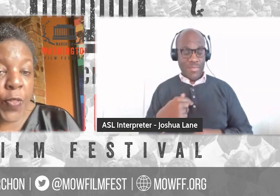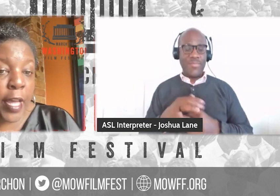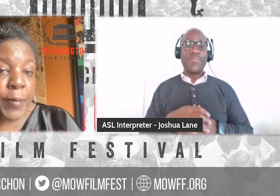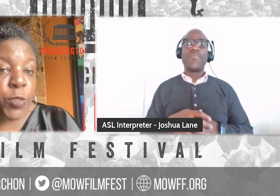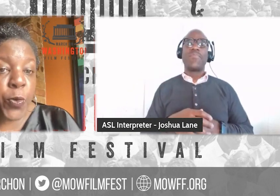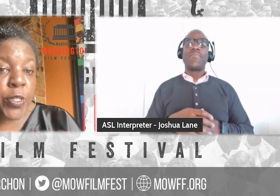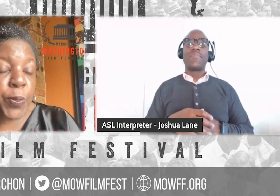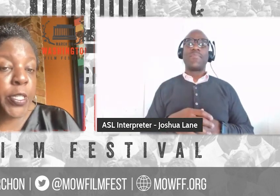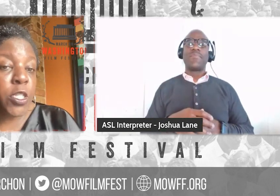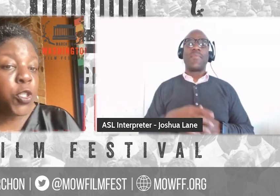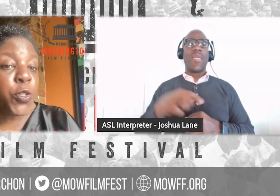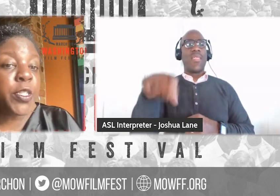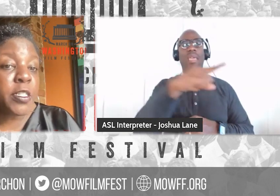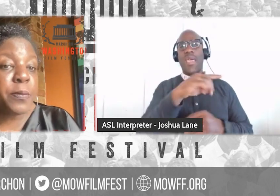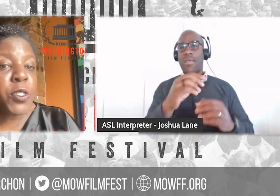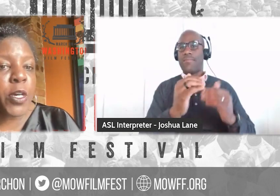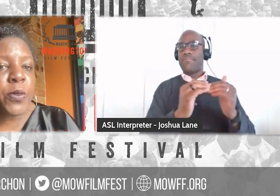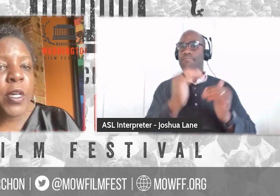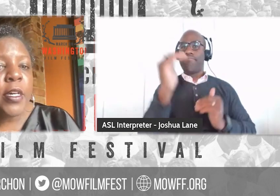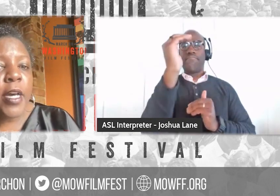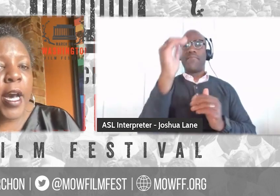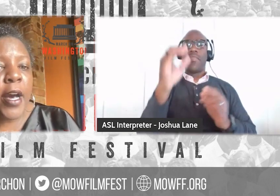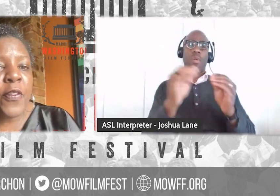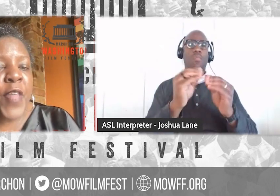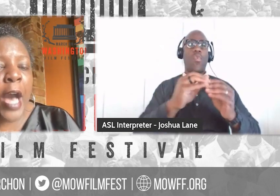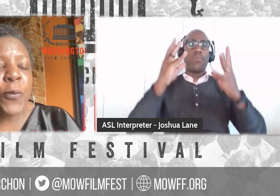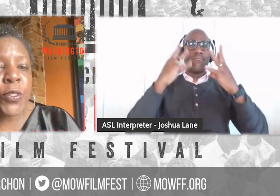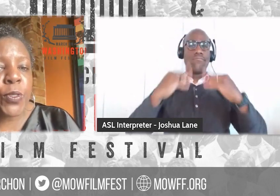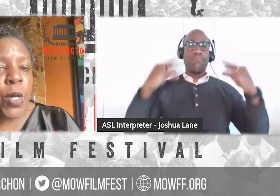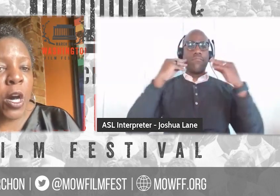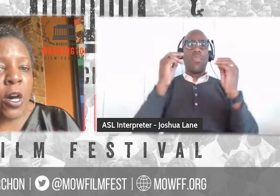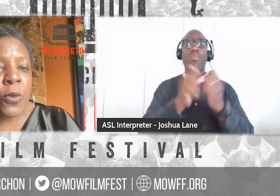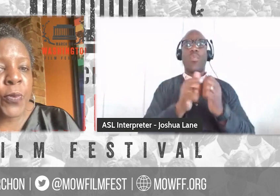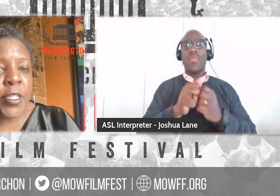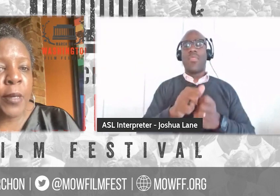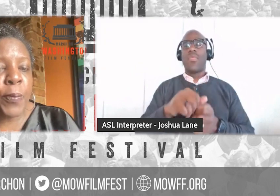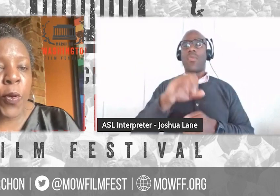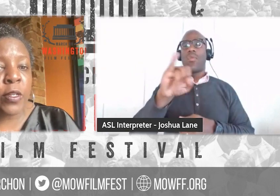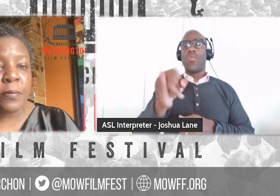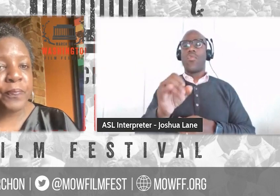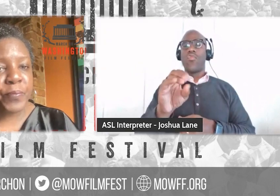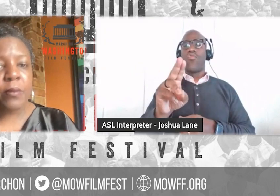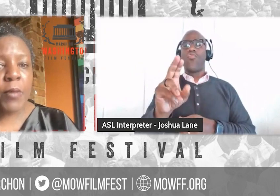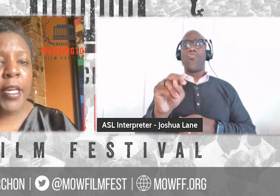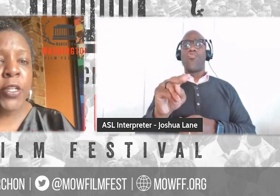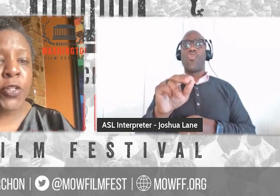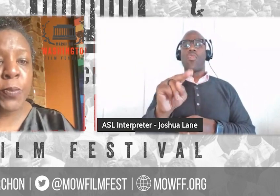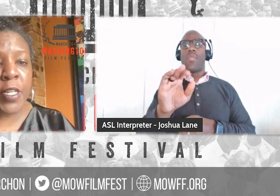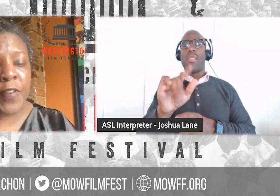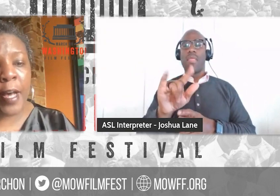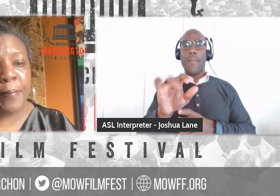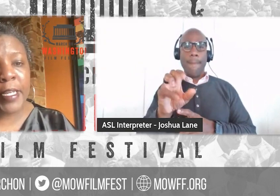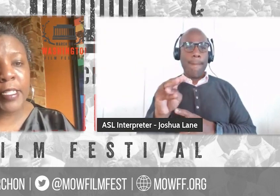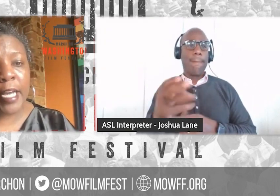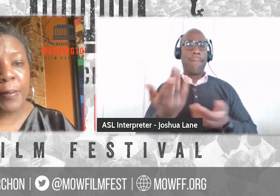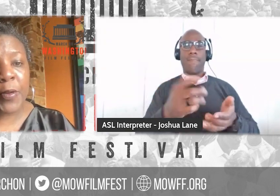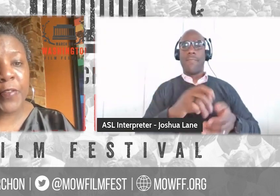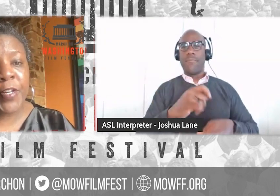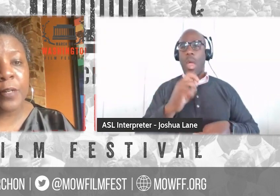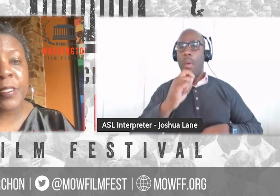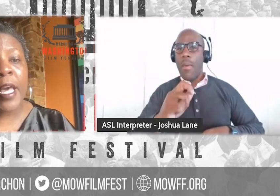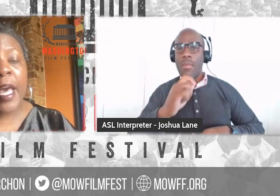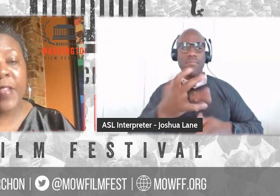had, you know, they had much more experience in journalism. So, uh, that was all really important in terms of, uh, making